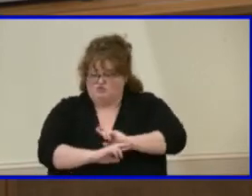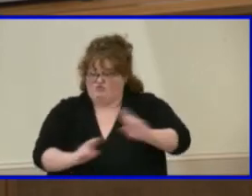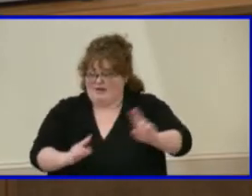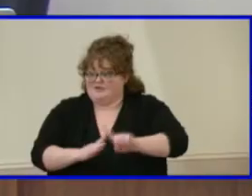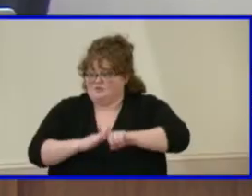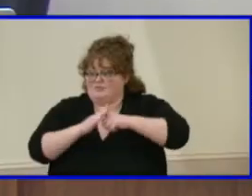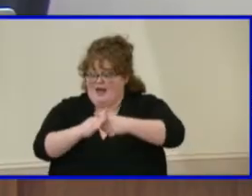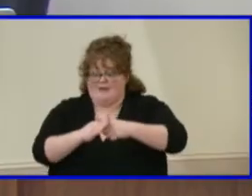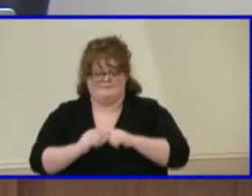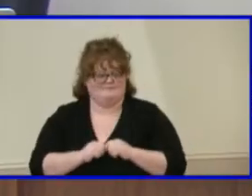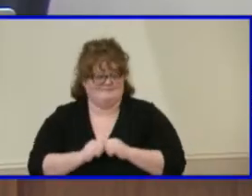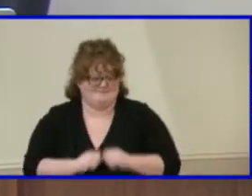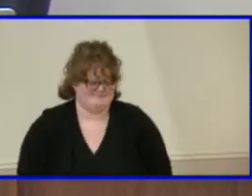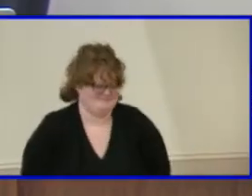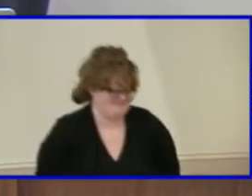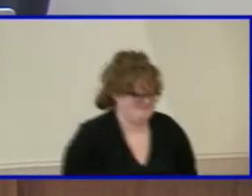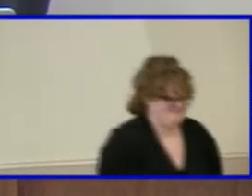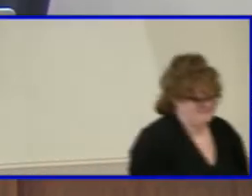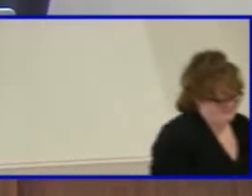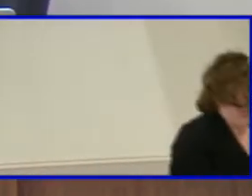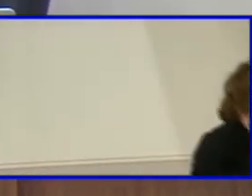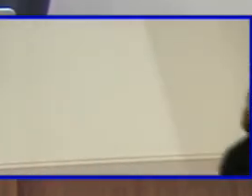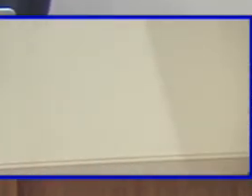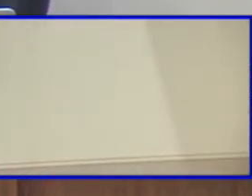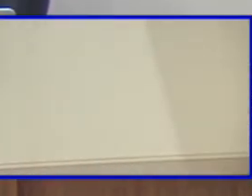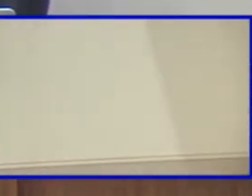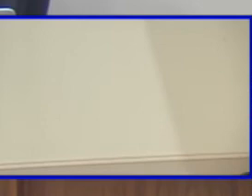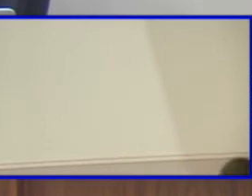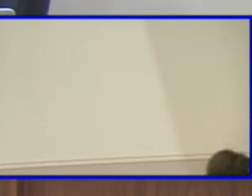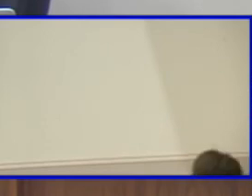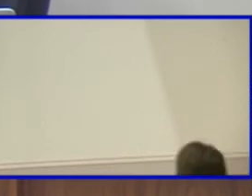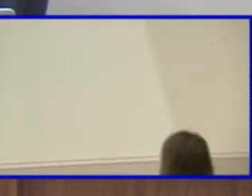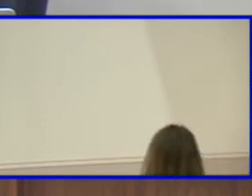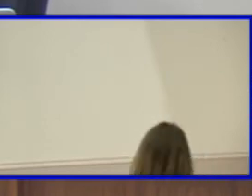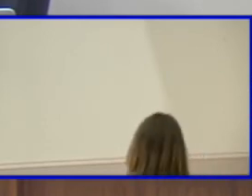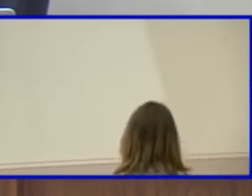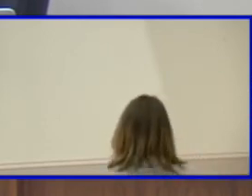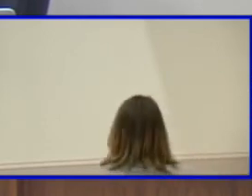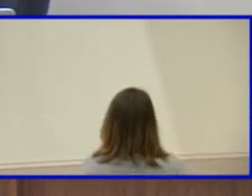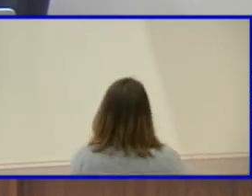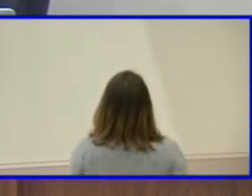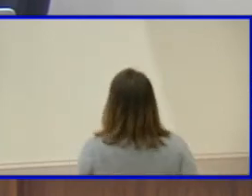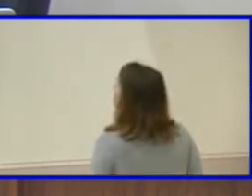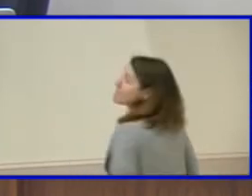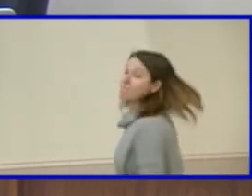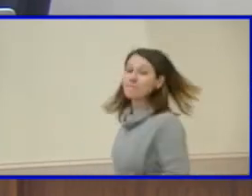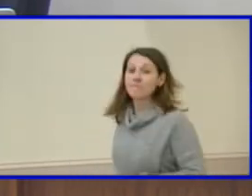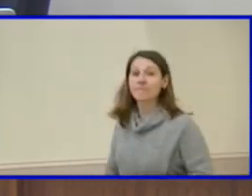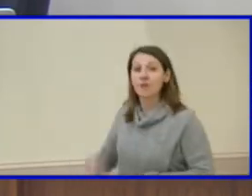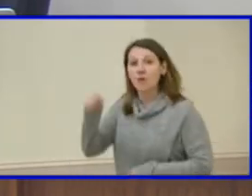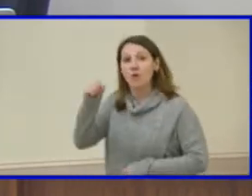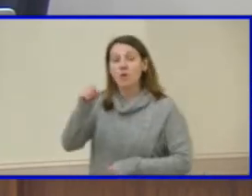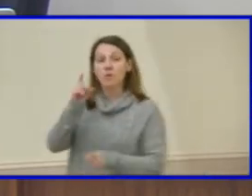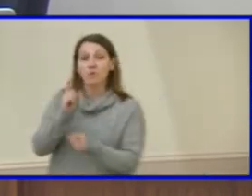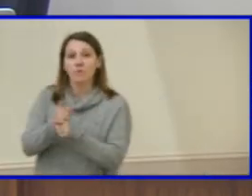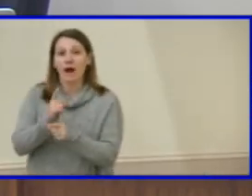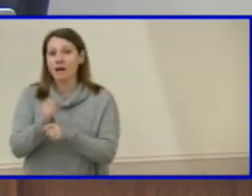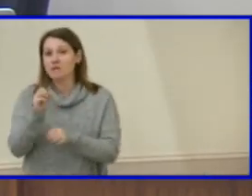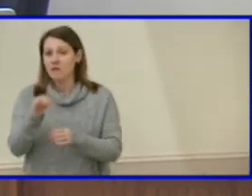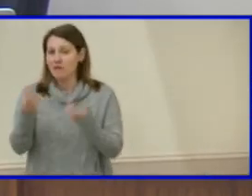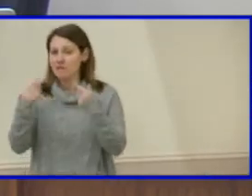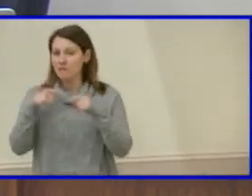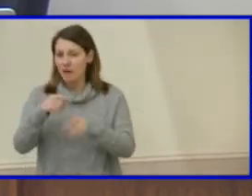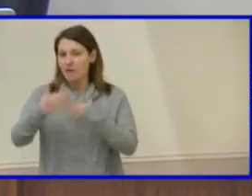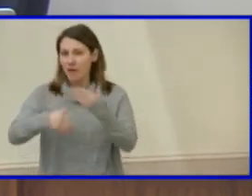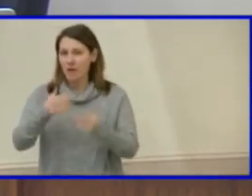I think it's a parallel path in regards to our process of redesign right now. And I guess you have to understand, Sittlen's board for this, my